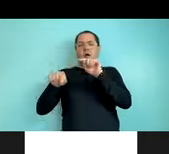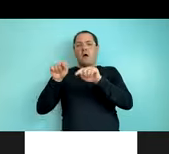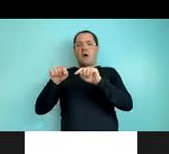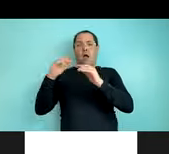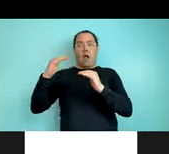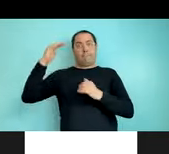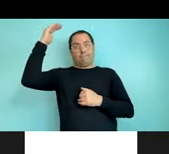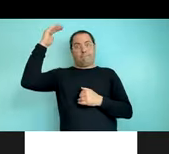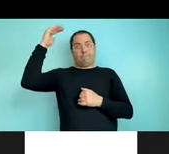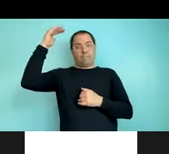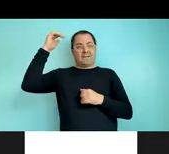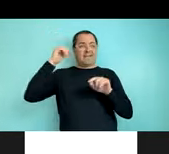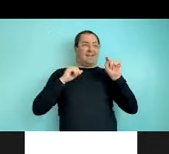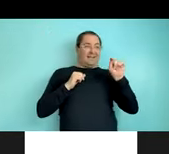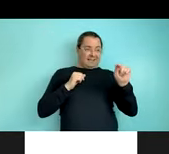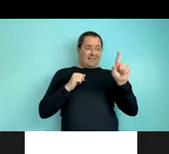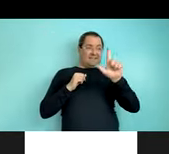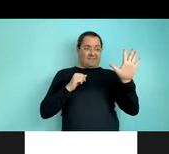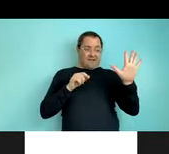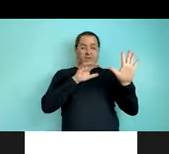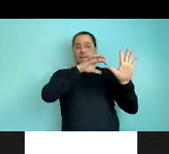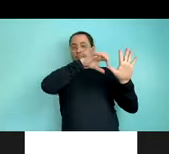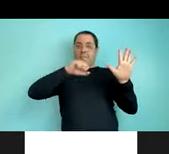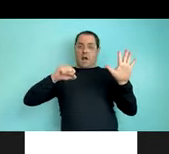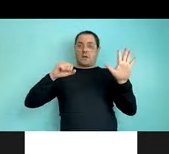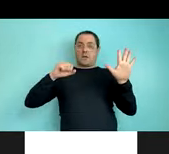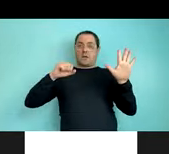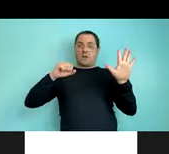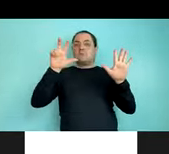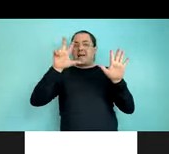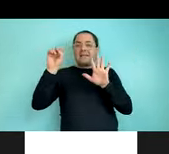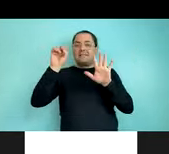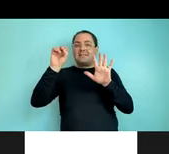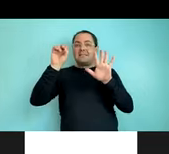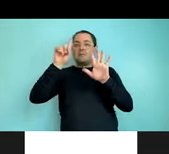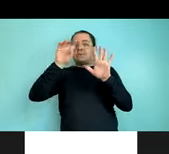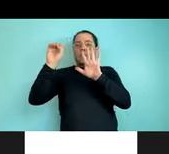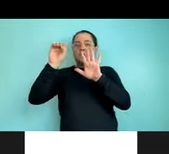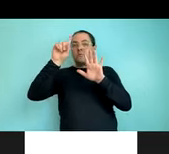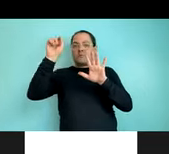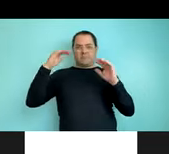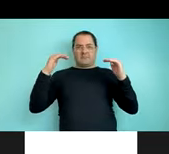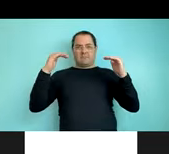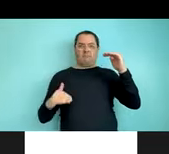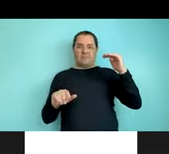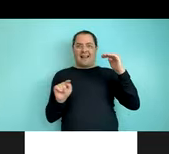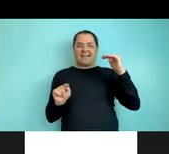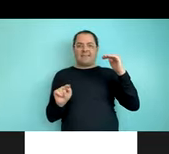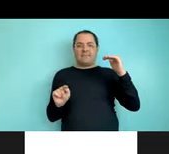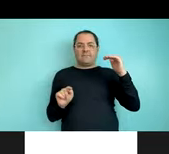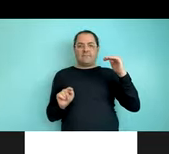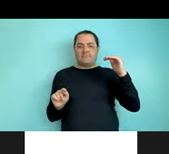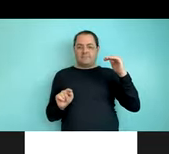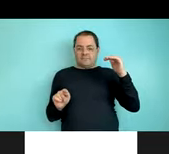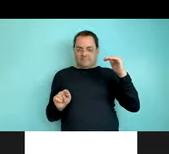is where we should see less variation at test than at training. So I'm going to give you the four